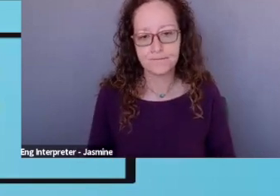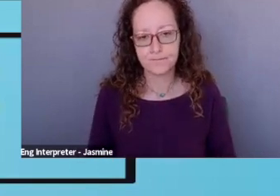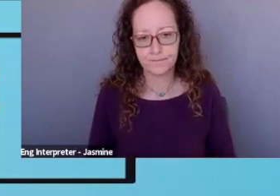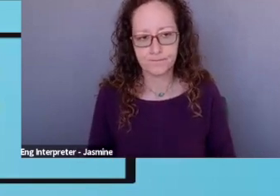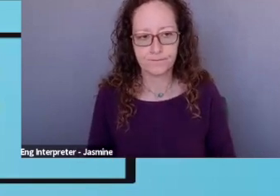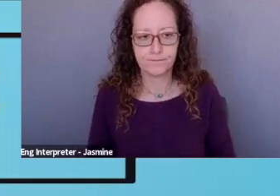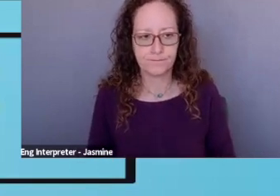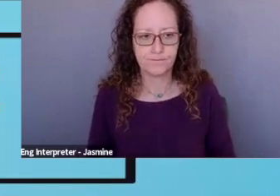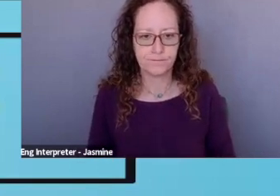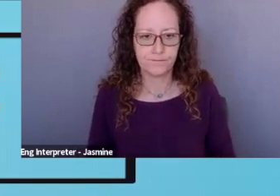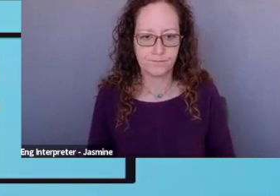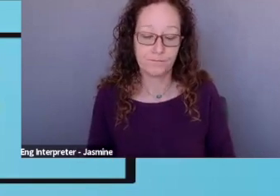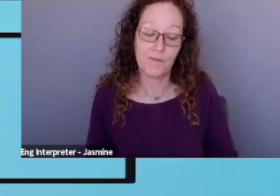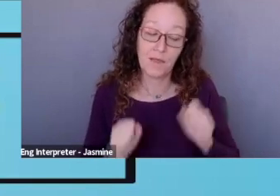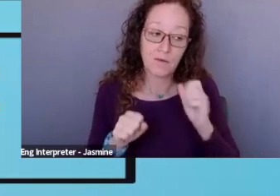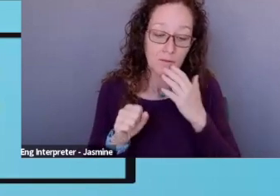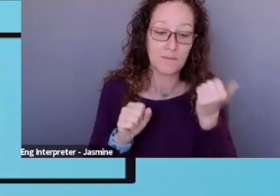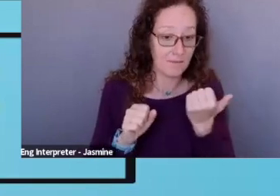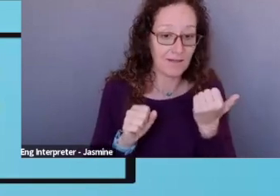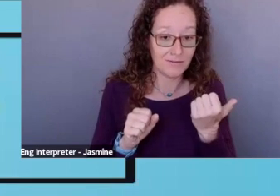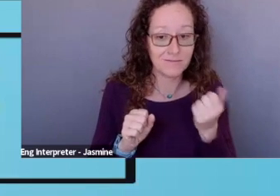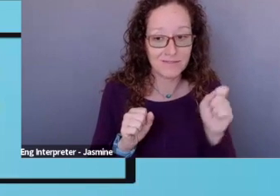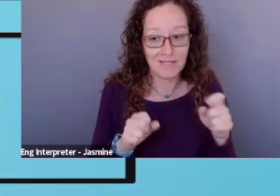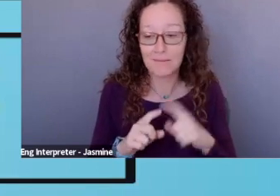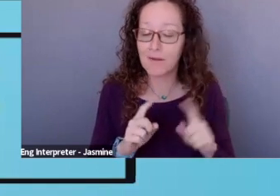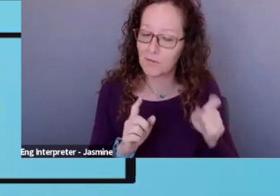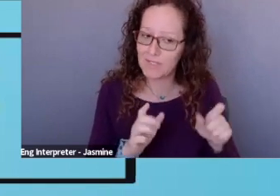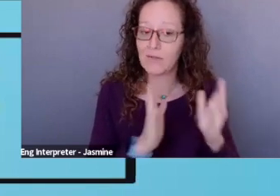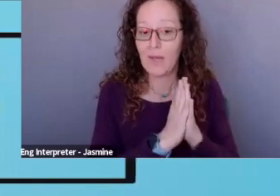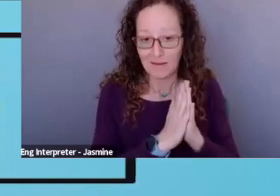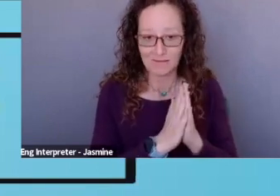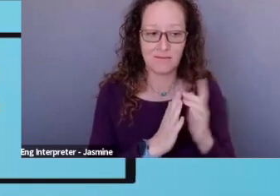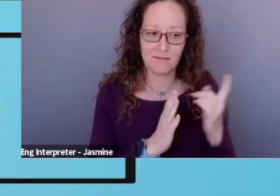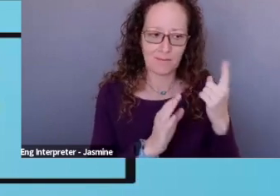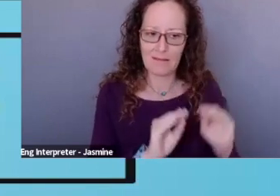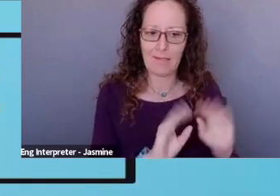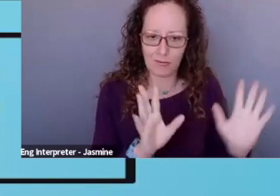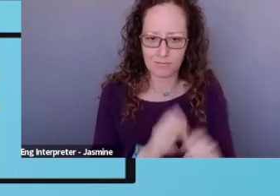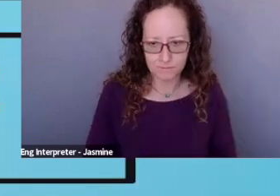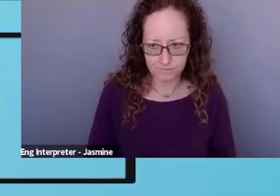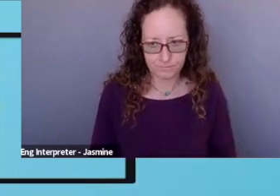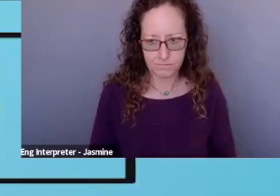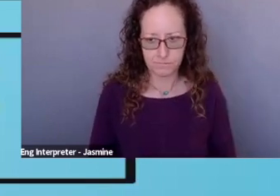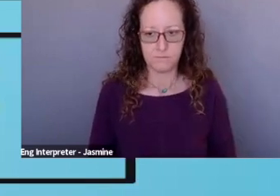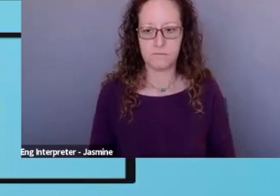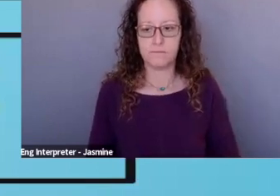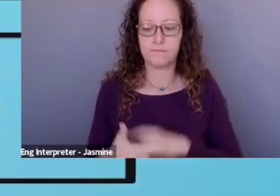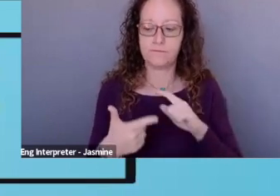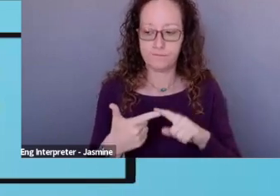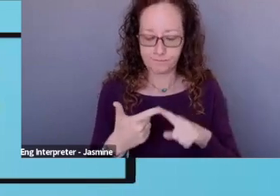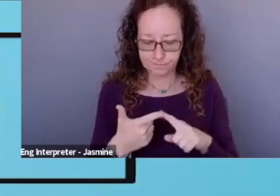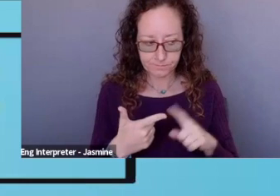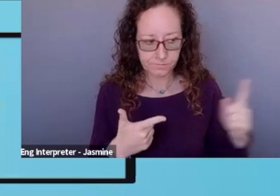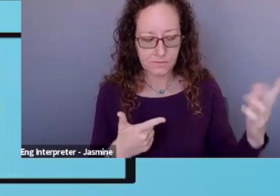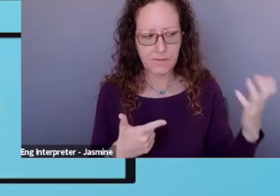better than that, but you need to make an ask. Generally, they're going to ask permission and